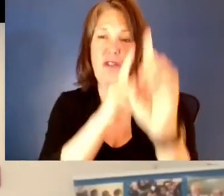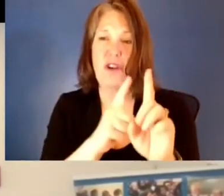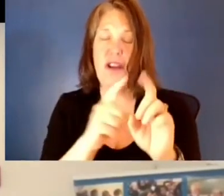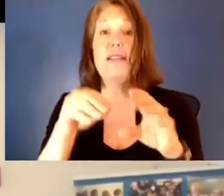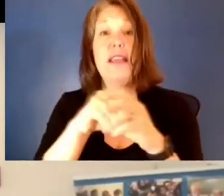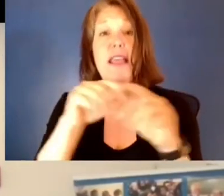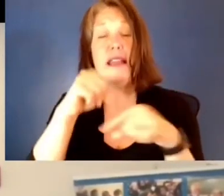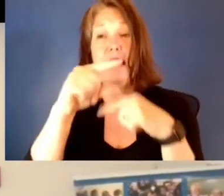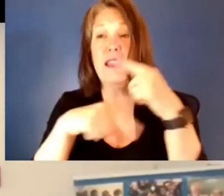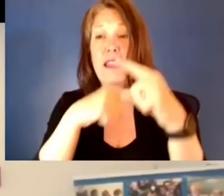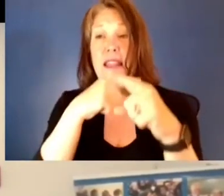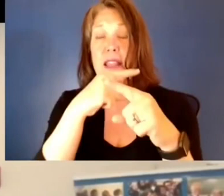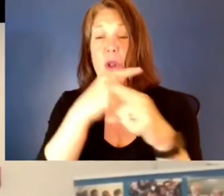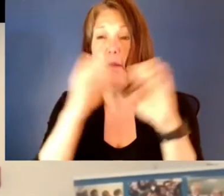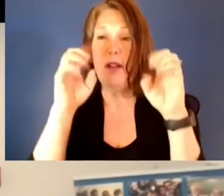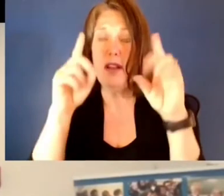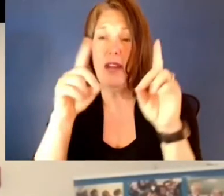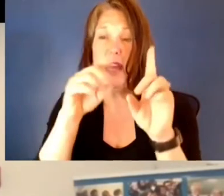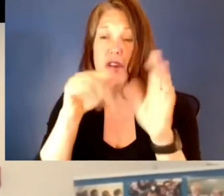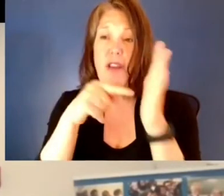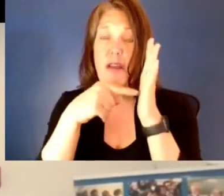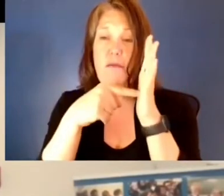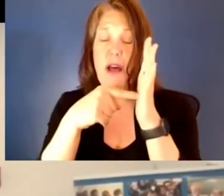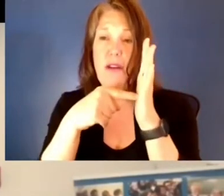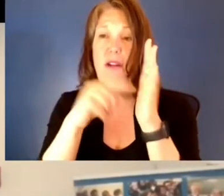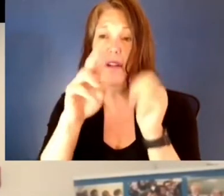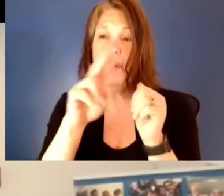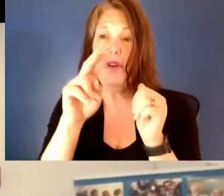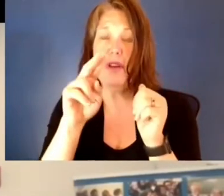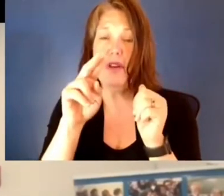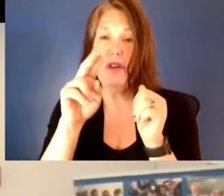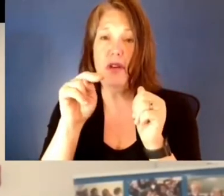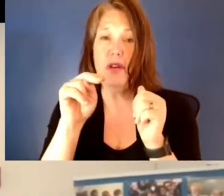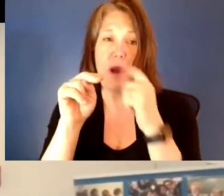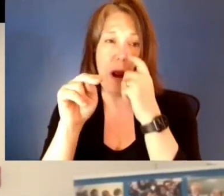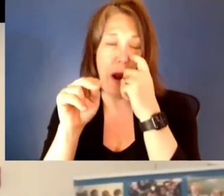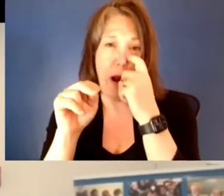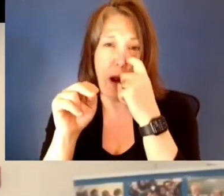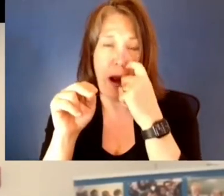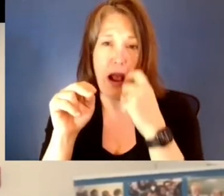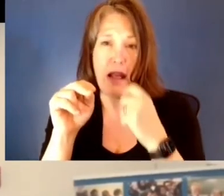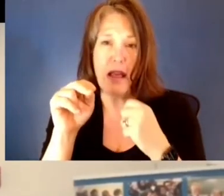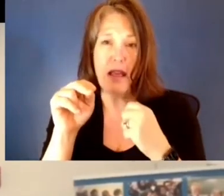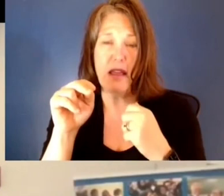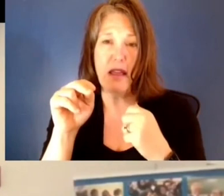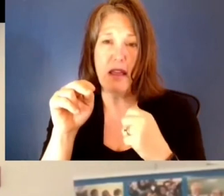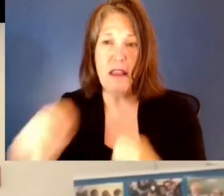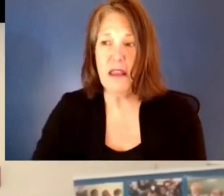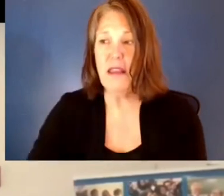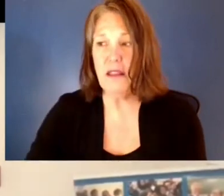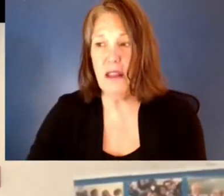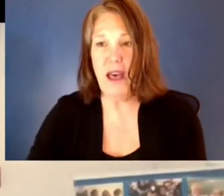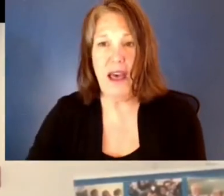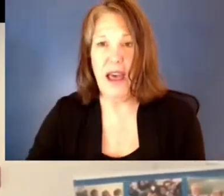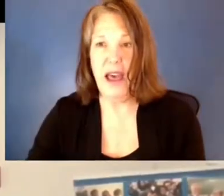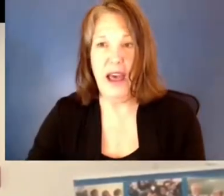focused on that revitalized. We know that education in all of its aspects of life can always be improved, and